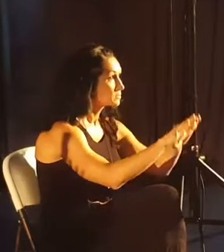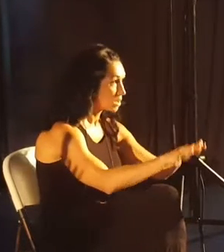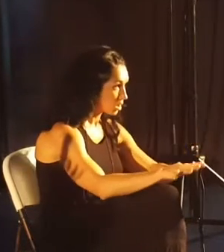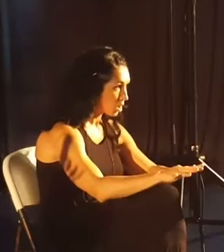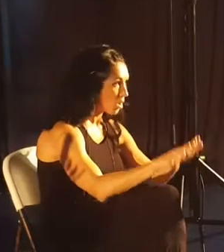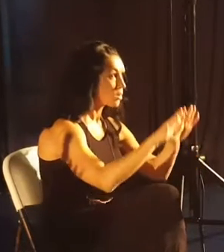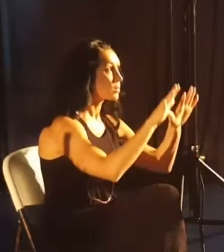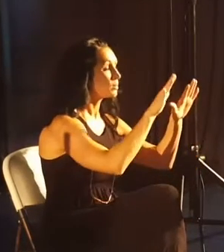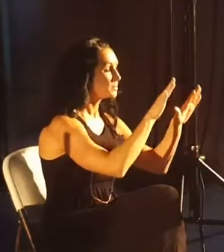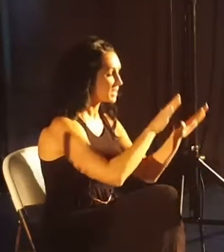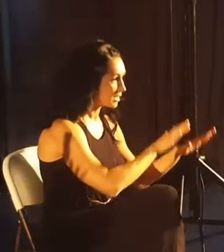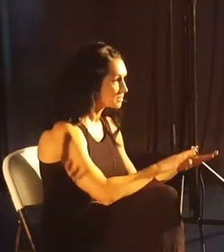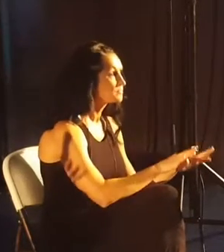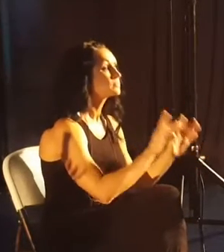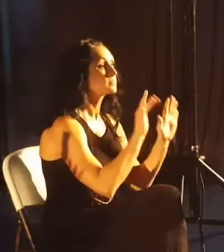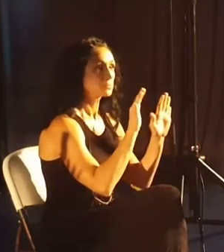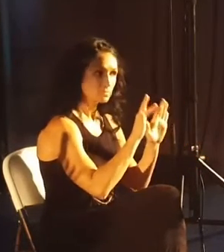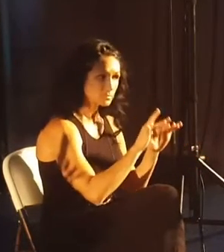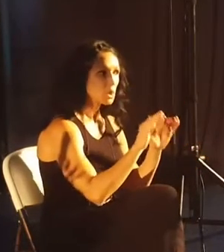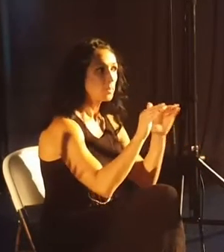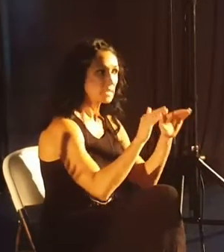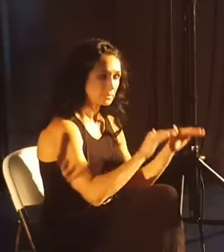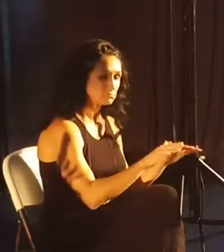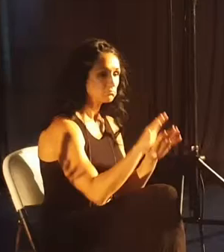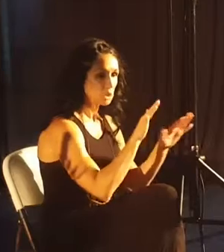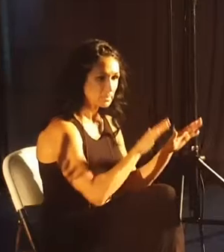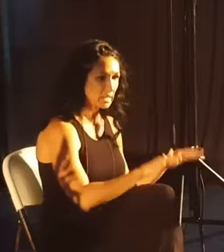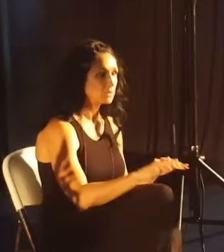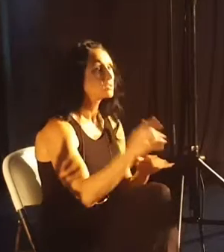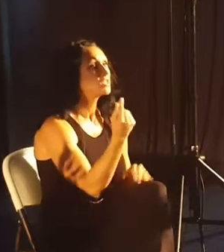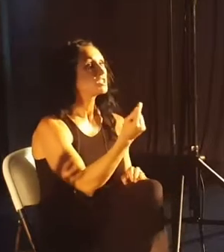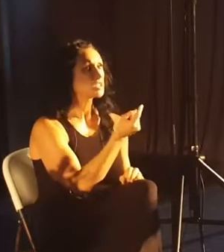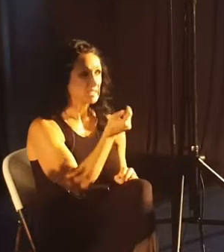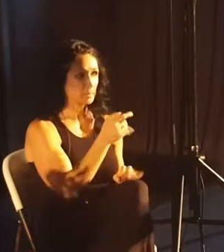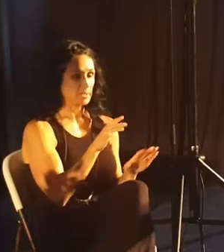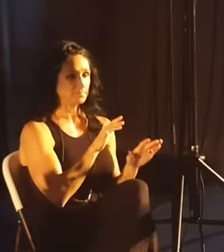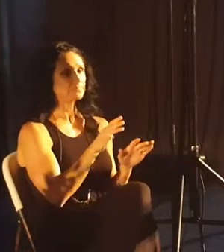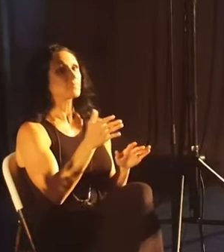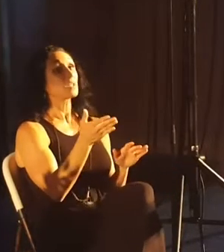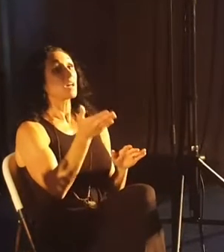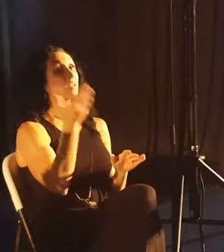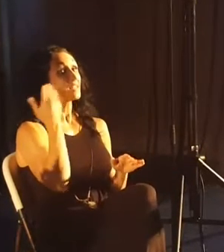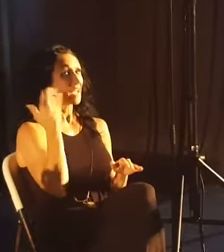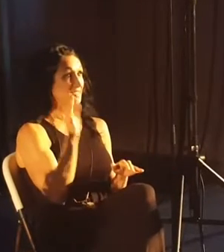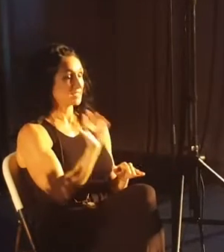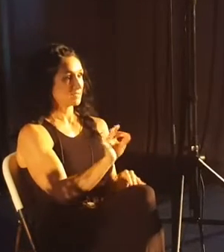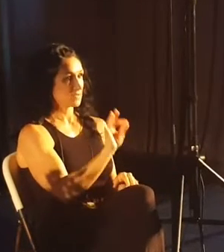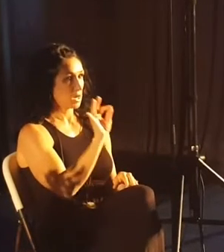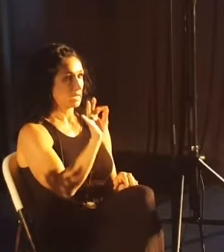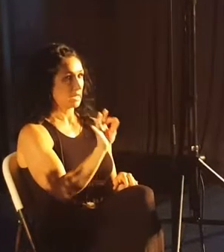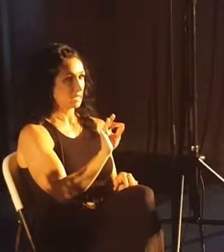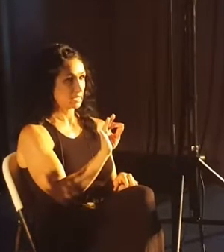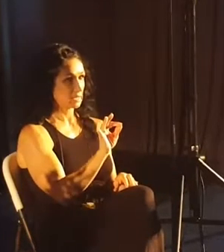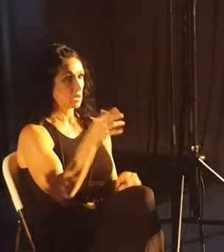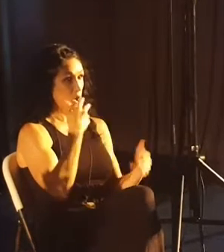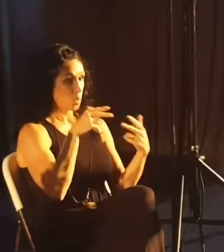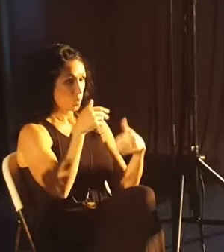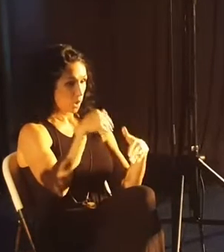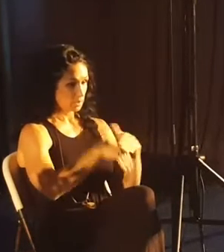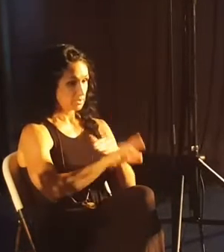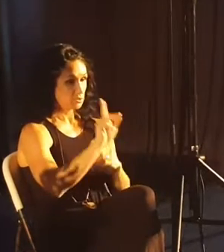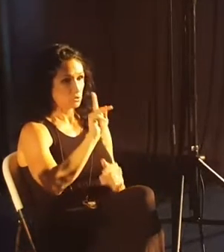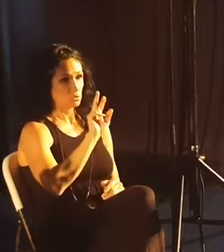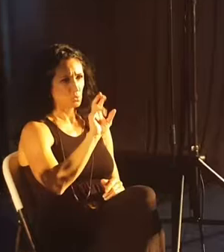let's dial it down, tone it down just a little bit. Last Friday, I walked into Kroger,